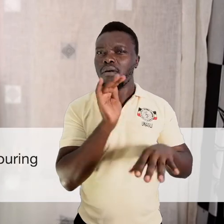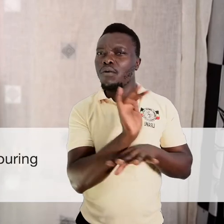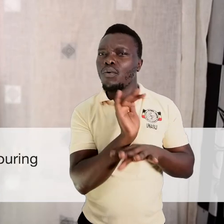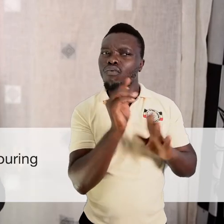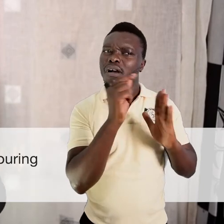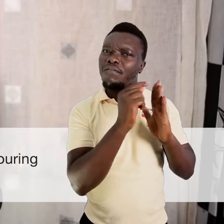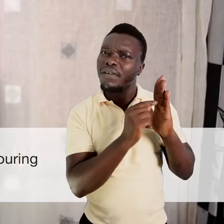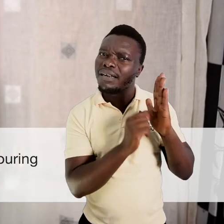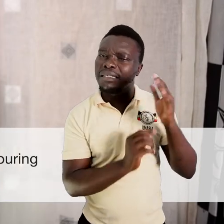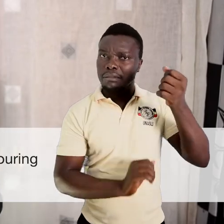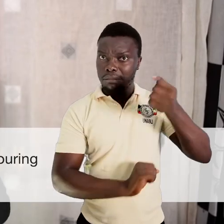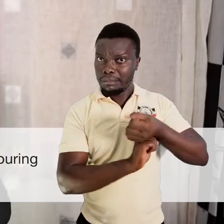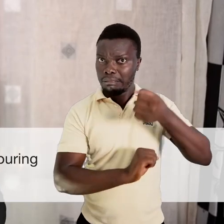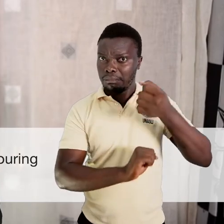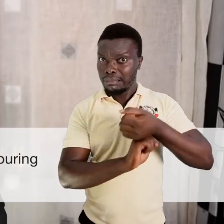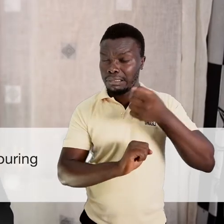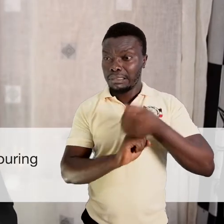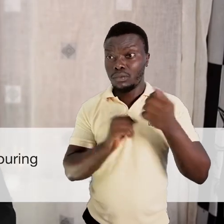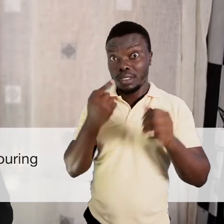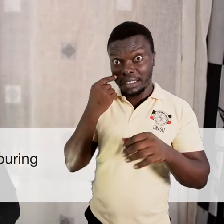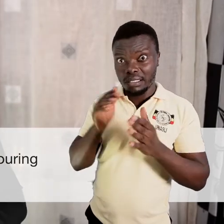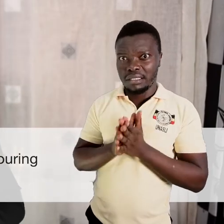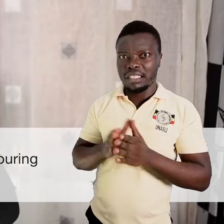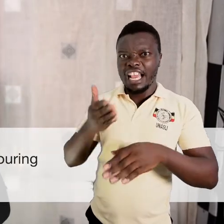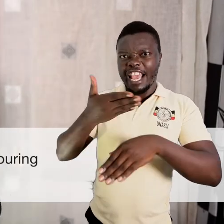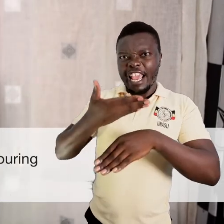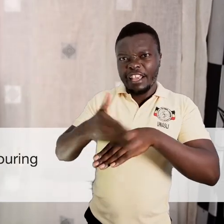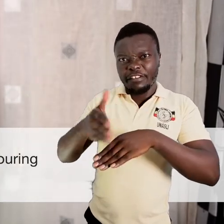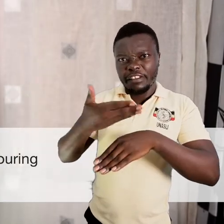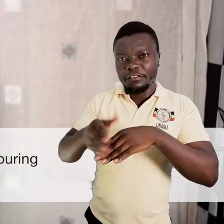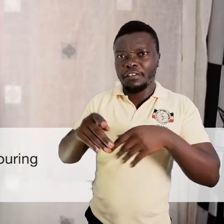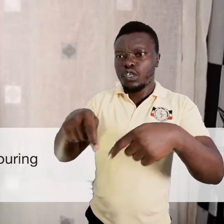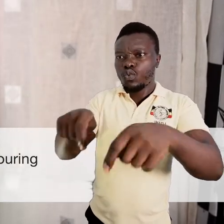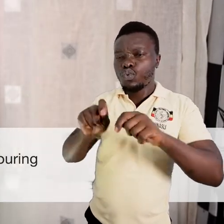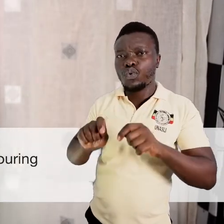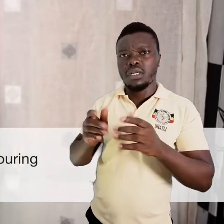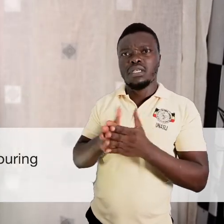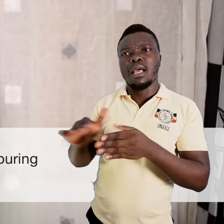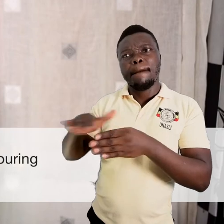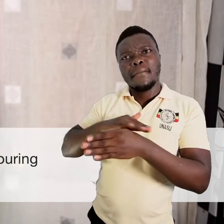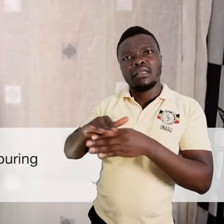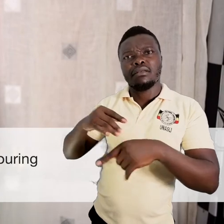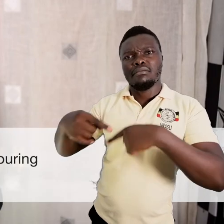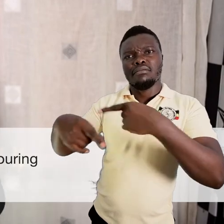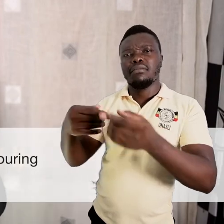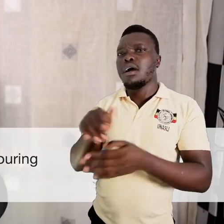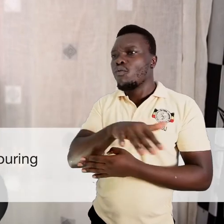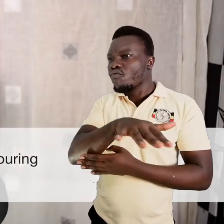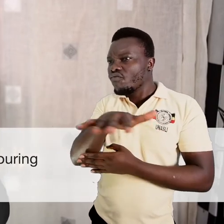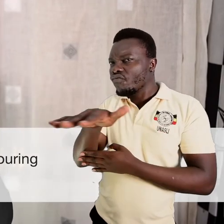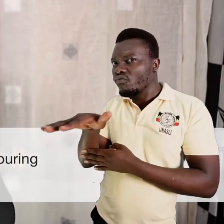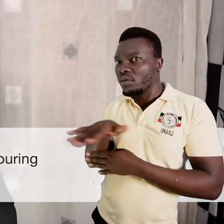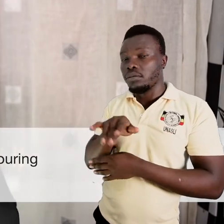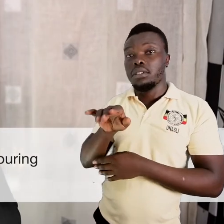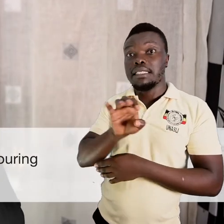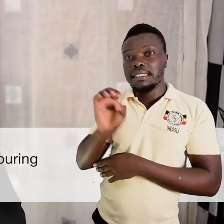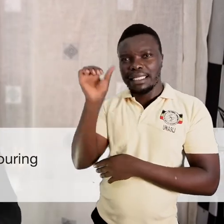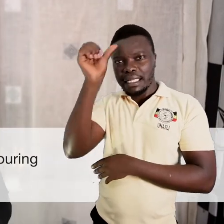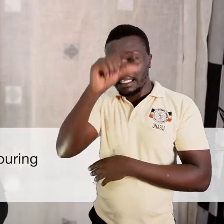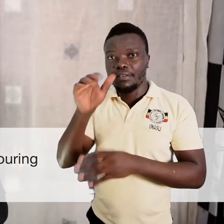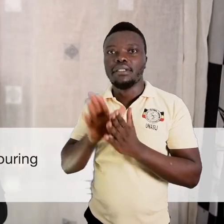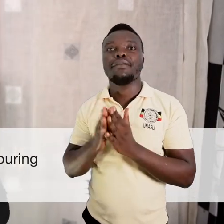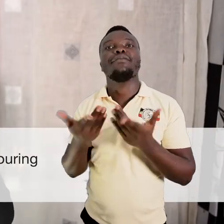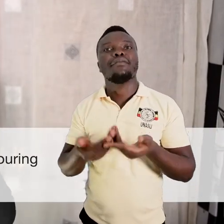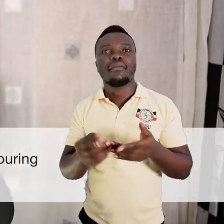actually enabling the fishing activity to be carried out in East Africa. You will write down your